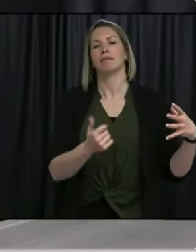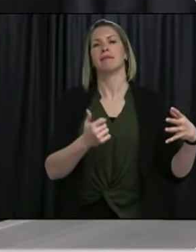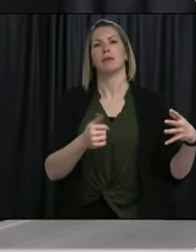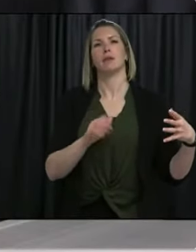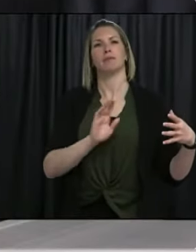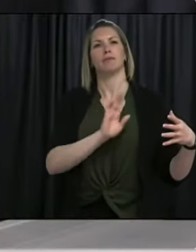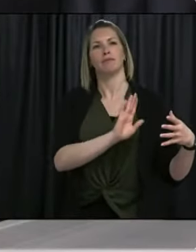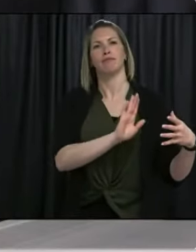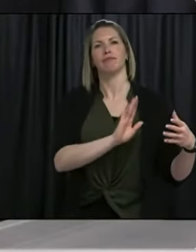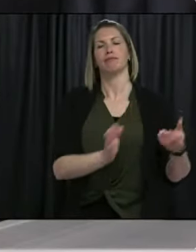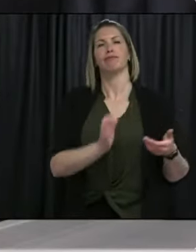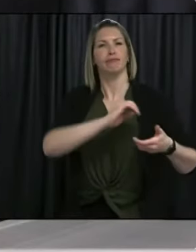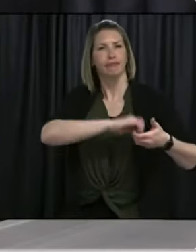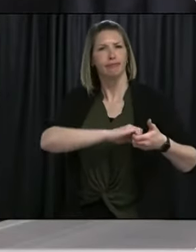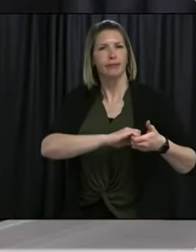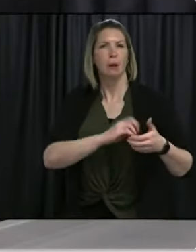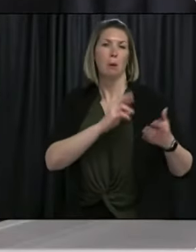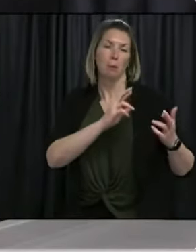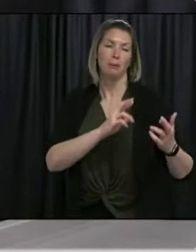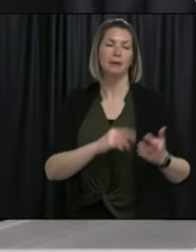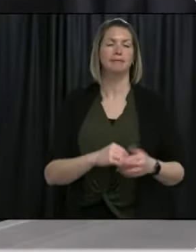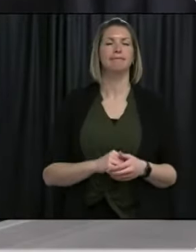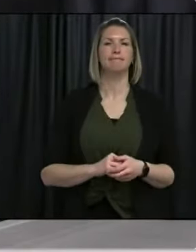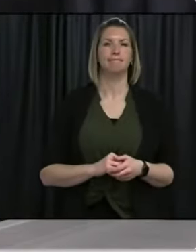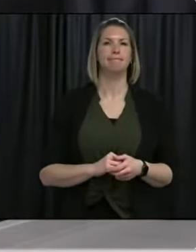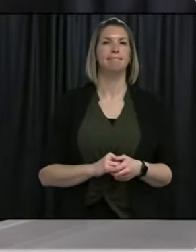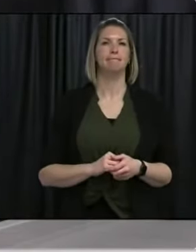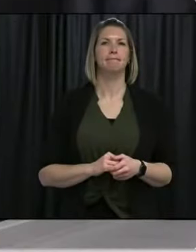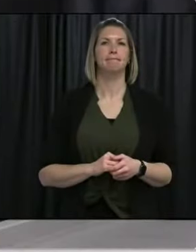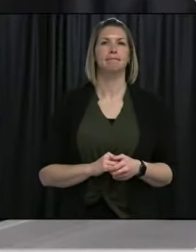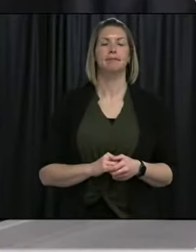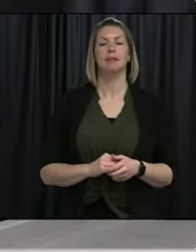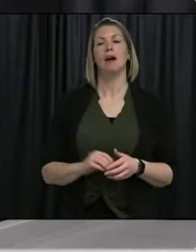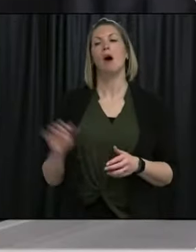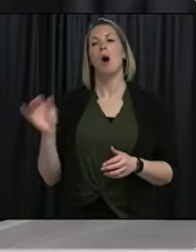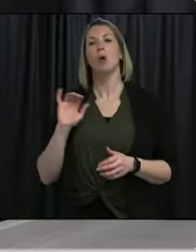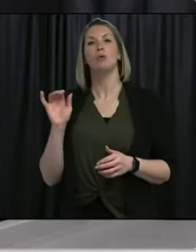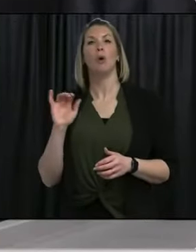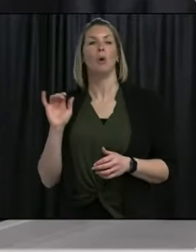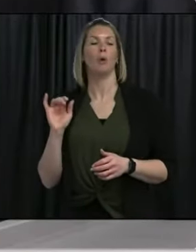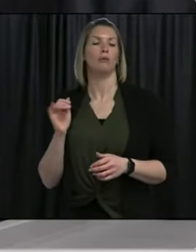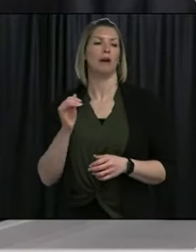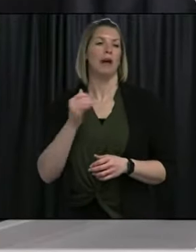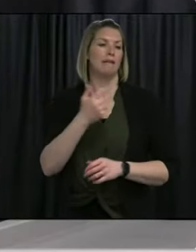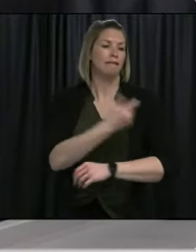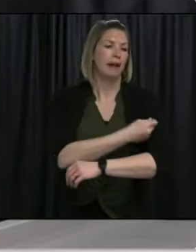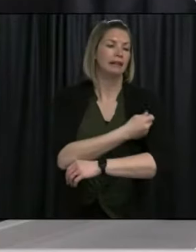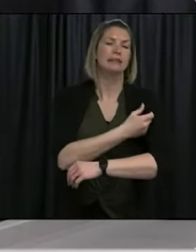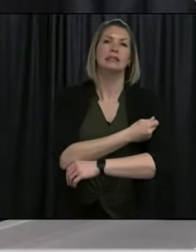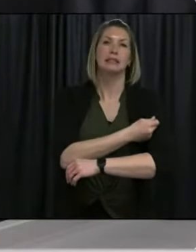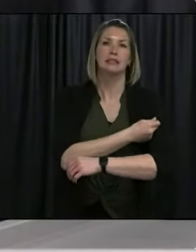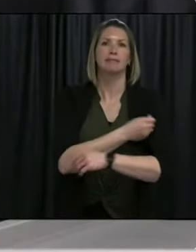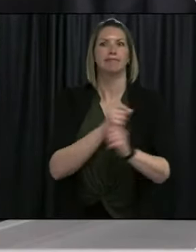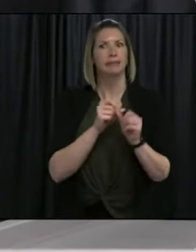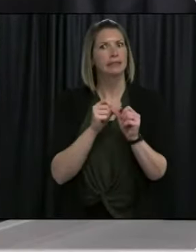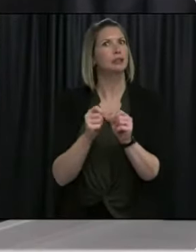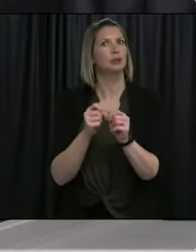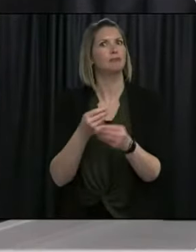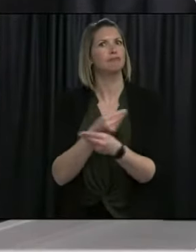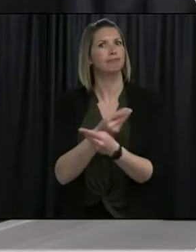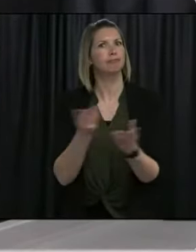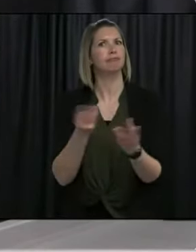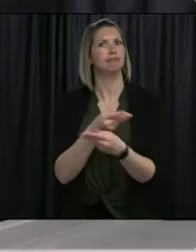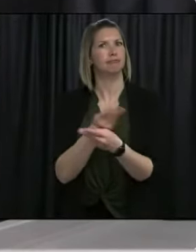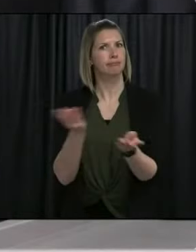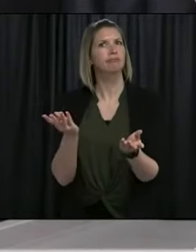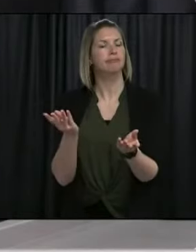obstetrics. As I say, the vaccine rollout continues. We should have, as the